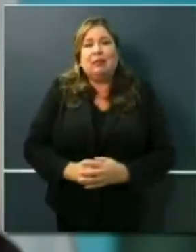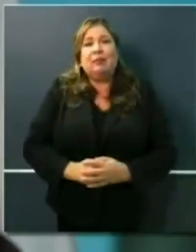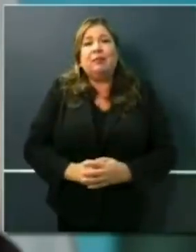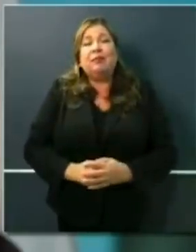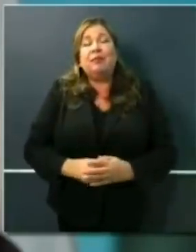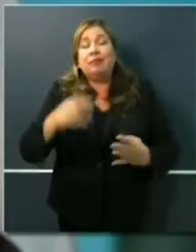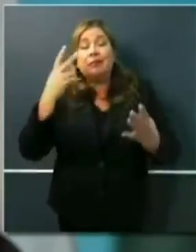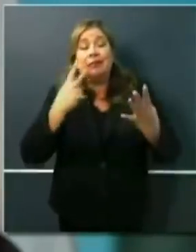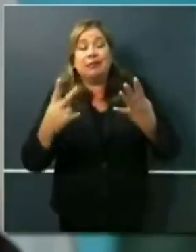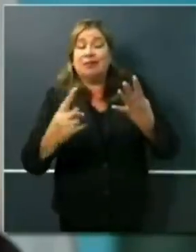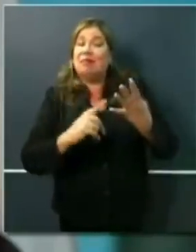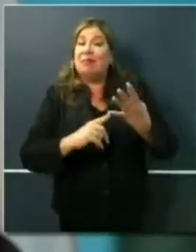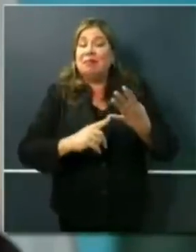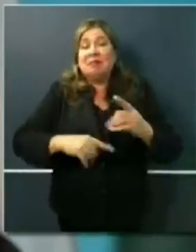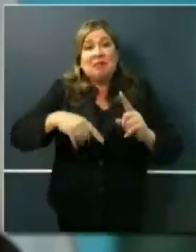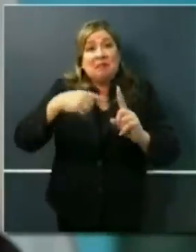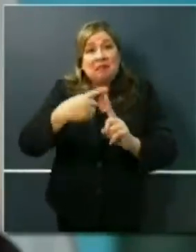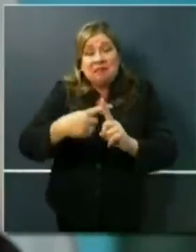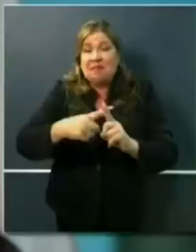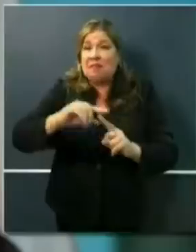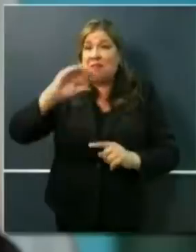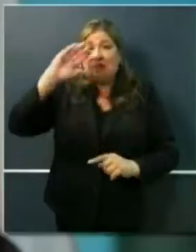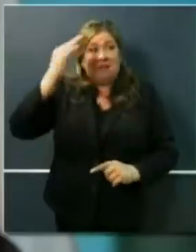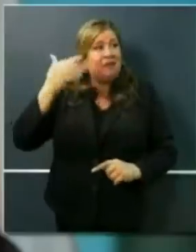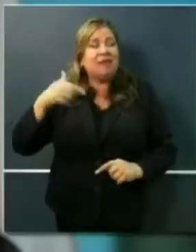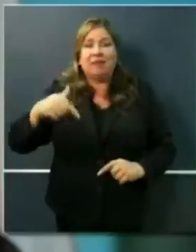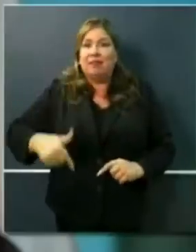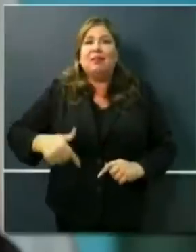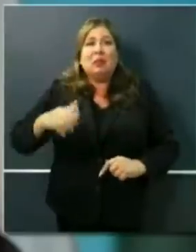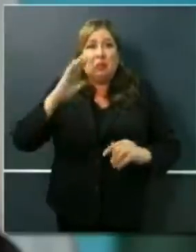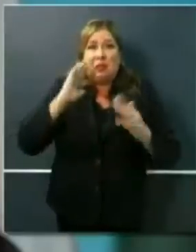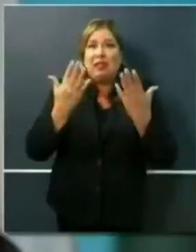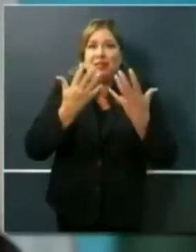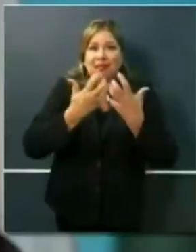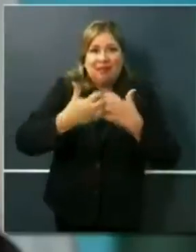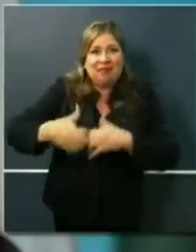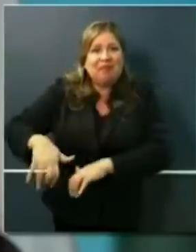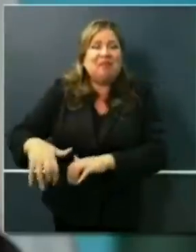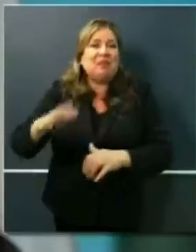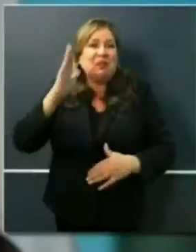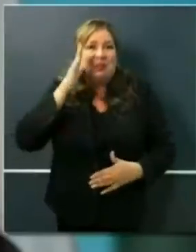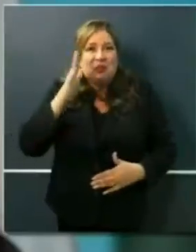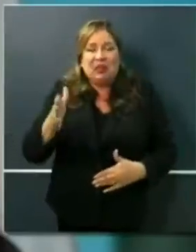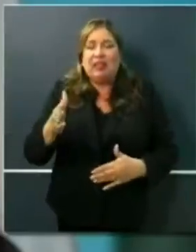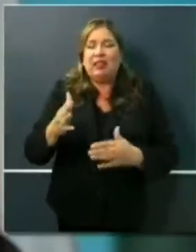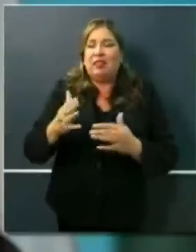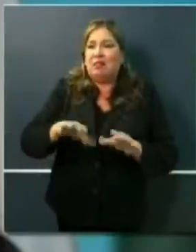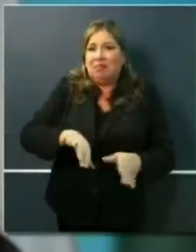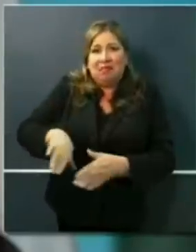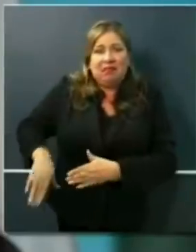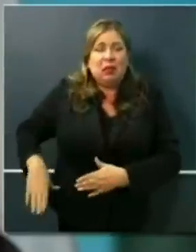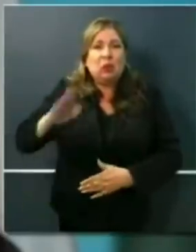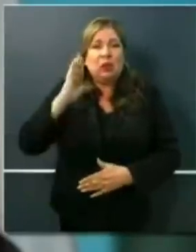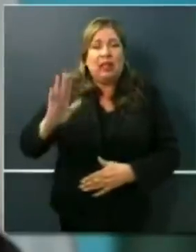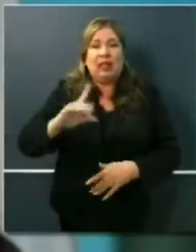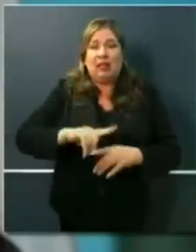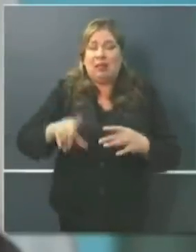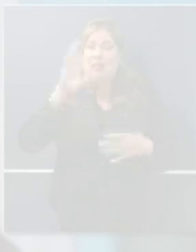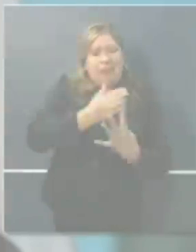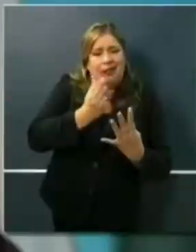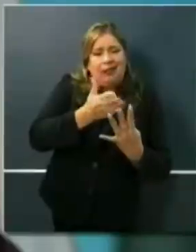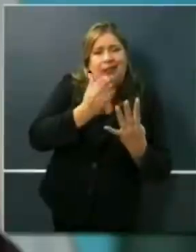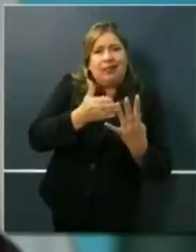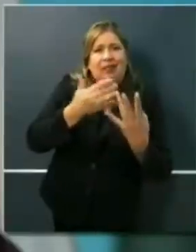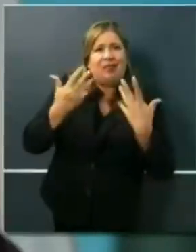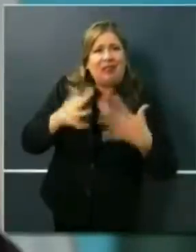hopefulness that this too shall pass, it's also perhaps the most difficult and challenging phase of